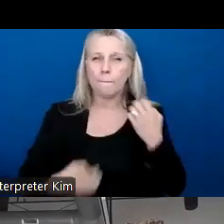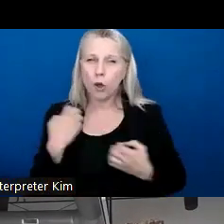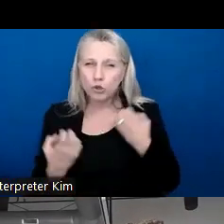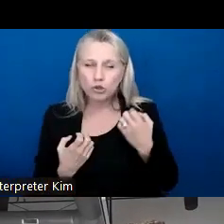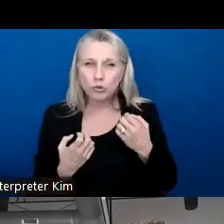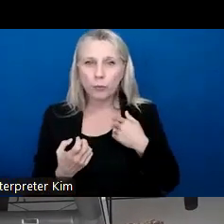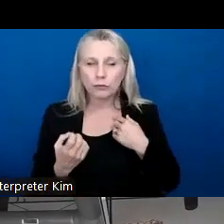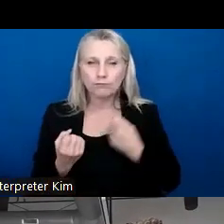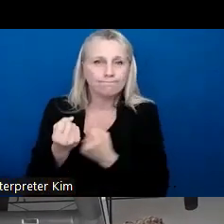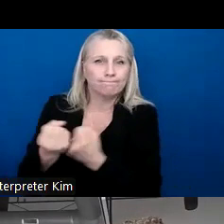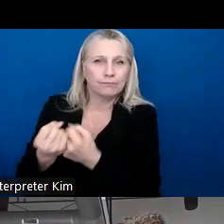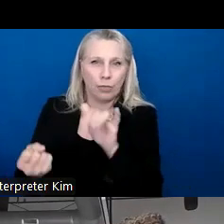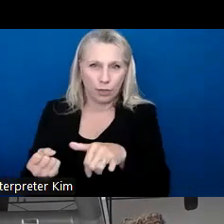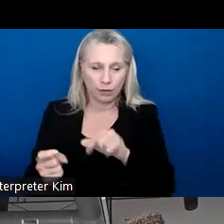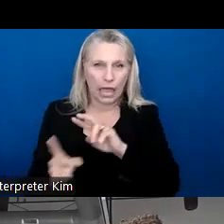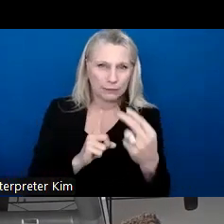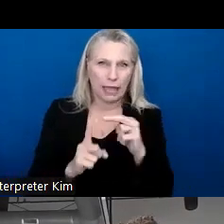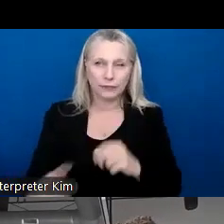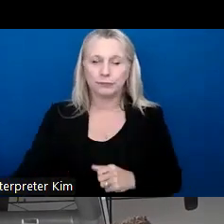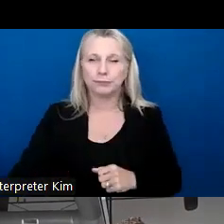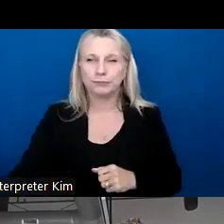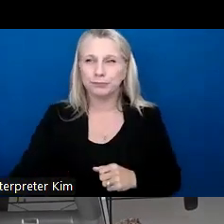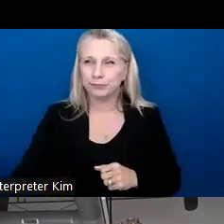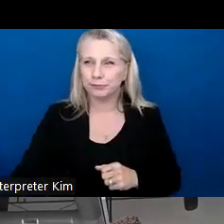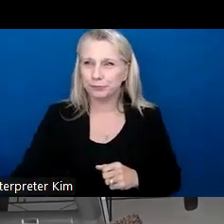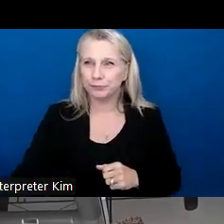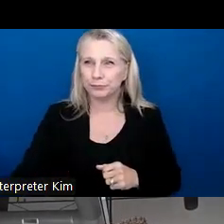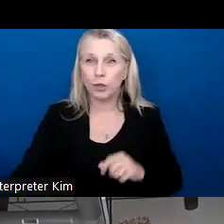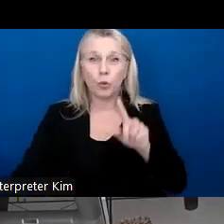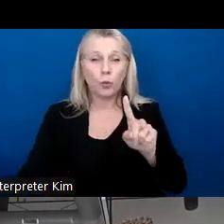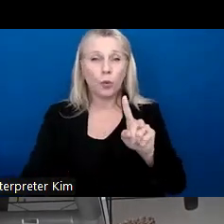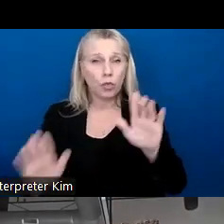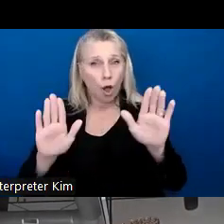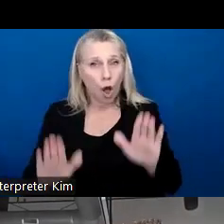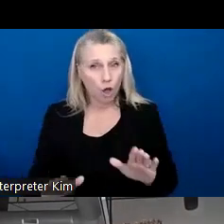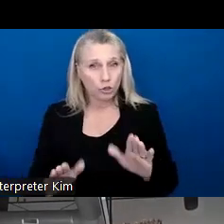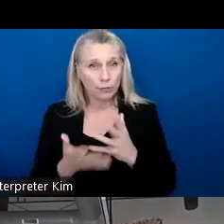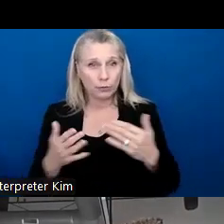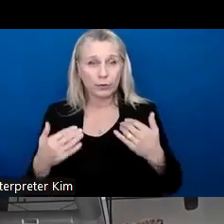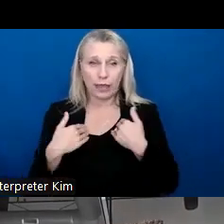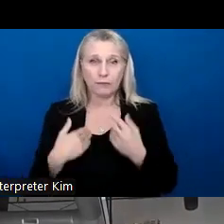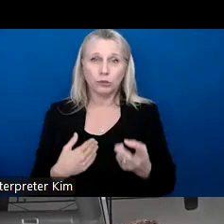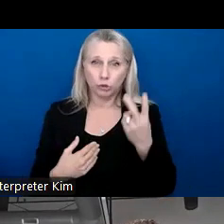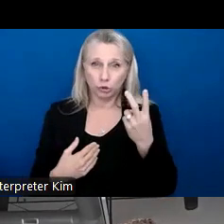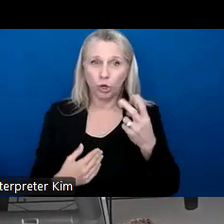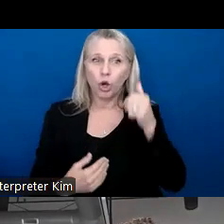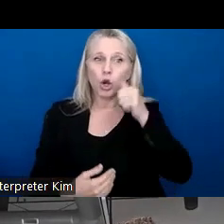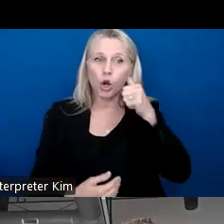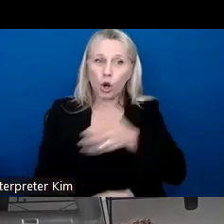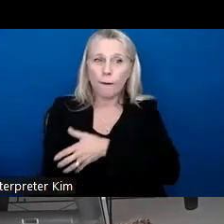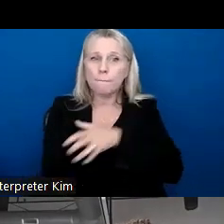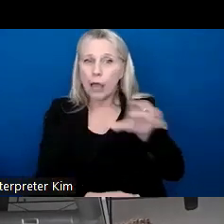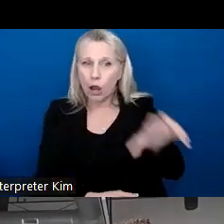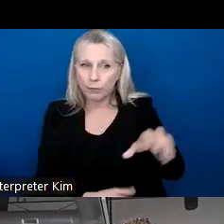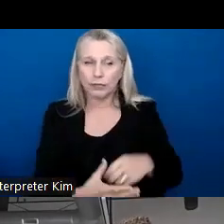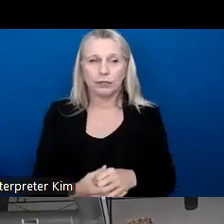pushing that aspect. So one of the awesome groups that we have, um, two of them are girl empowerment and boys and men that